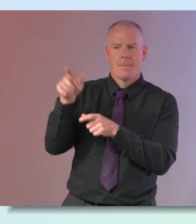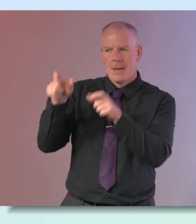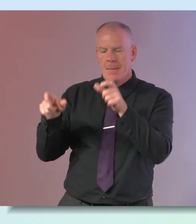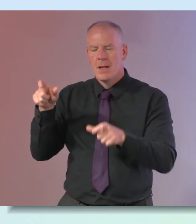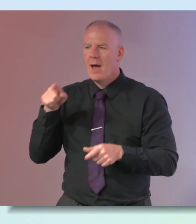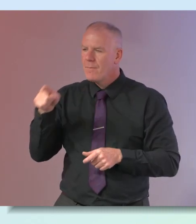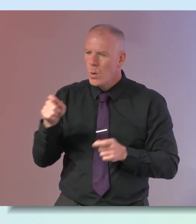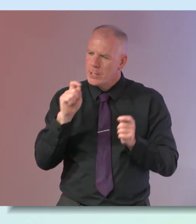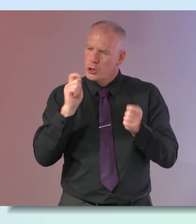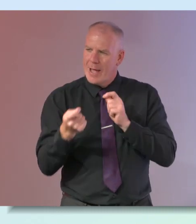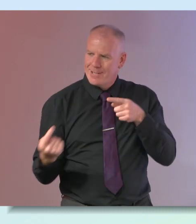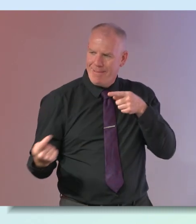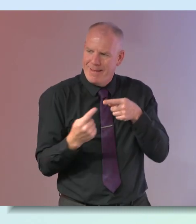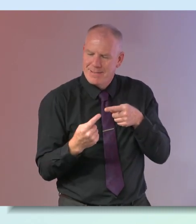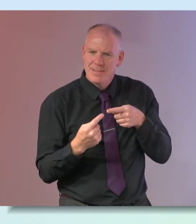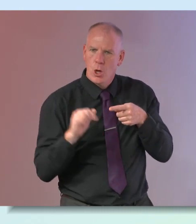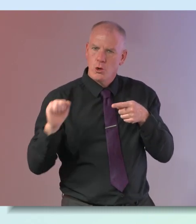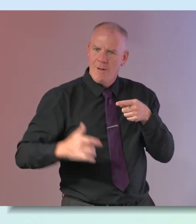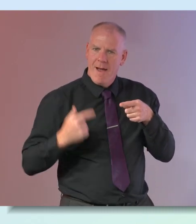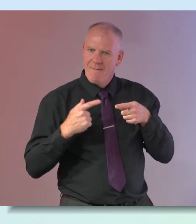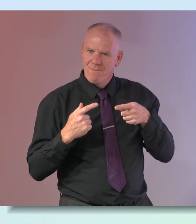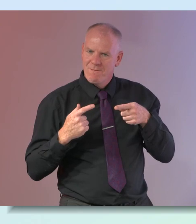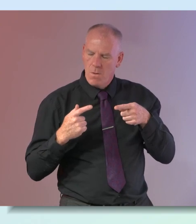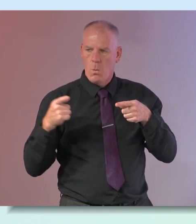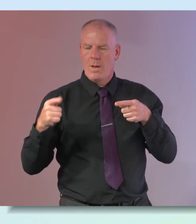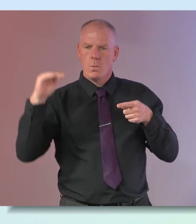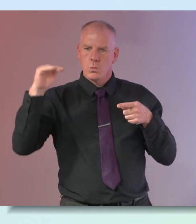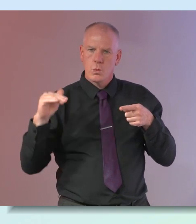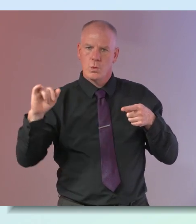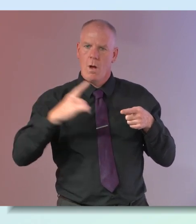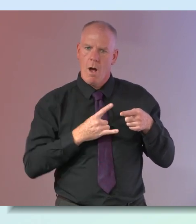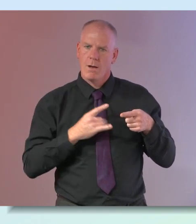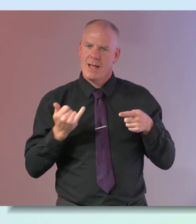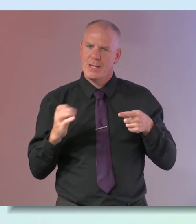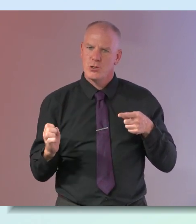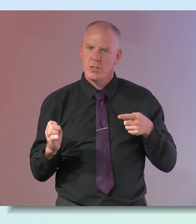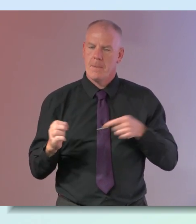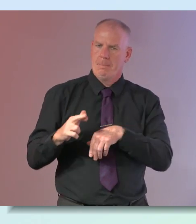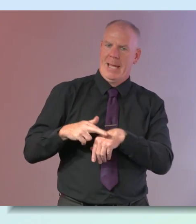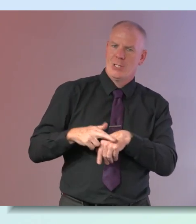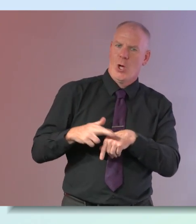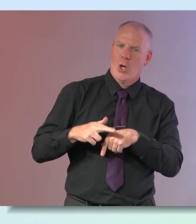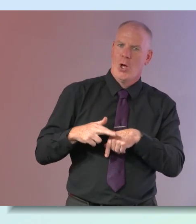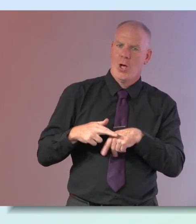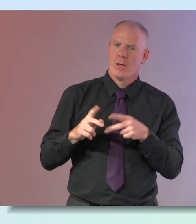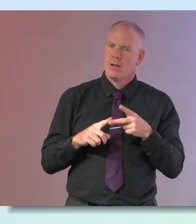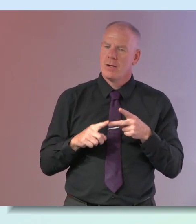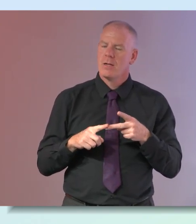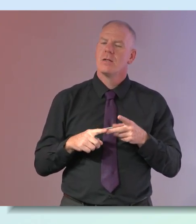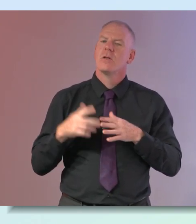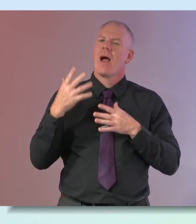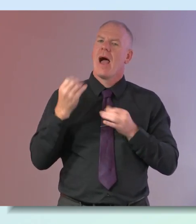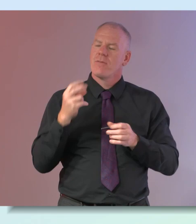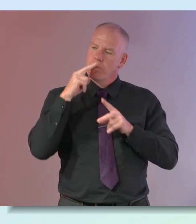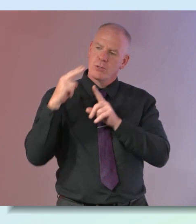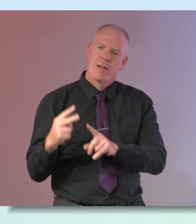you made this one simple change and that small change that then you're going to have a much younger heart so we have to look at it